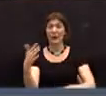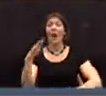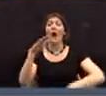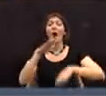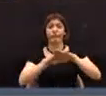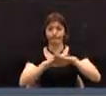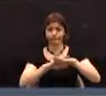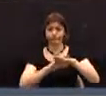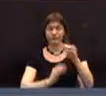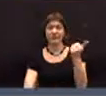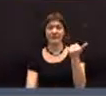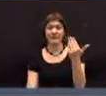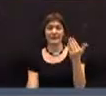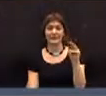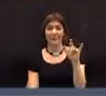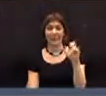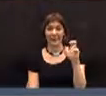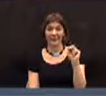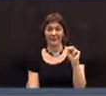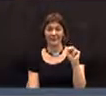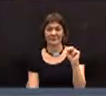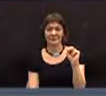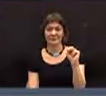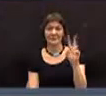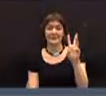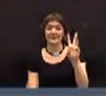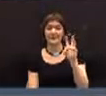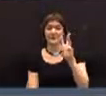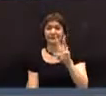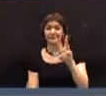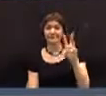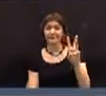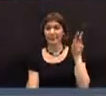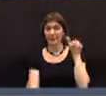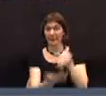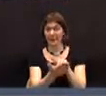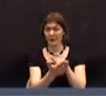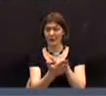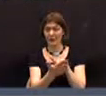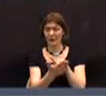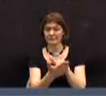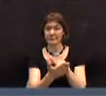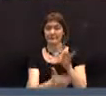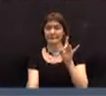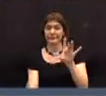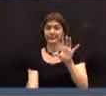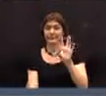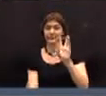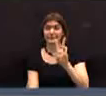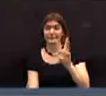expend the sum not to exceed $15,666